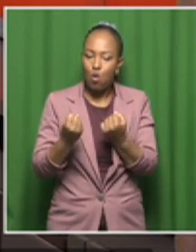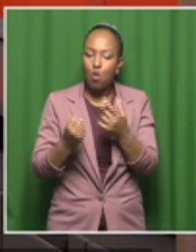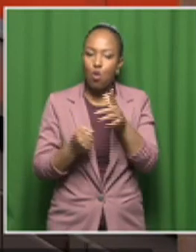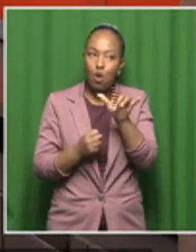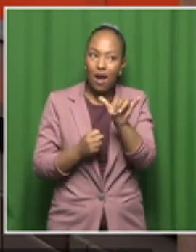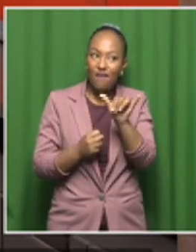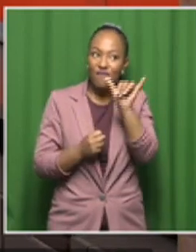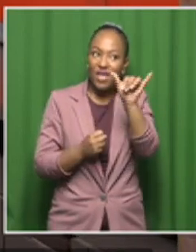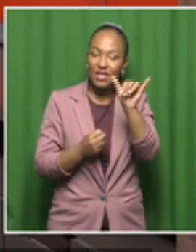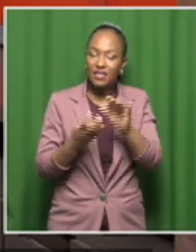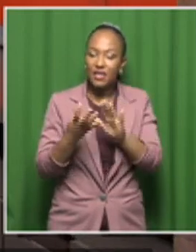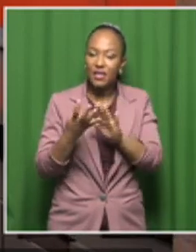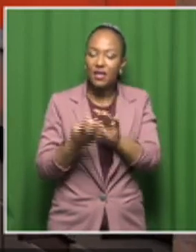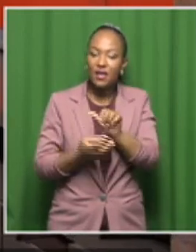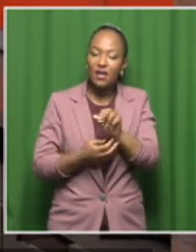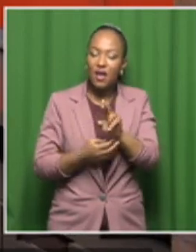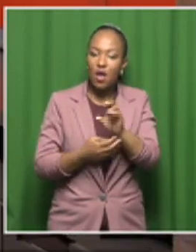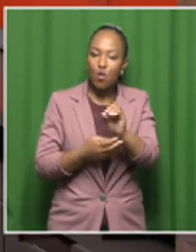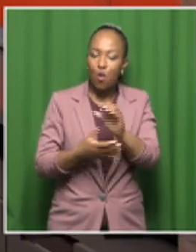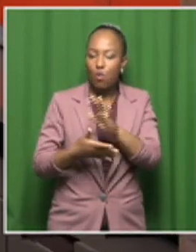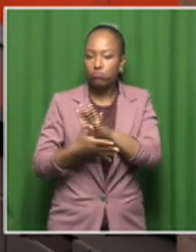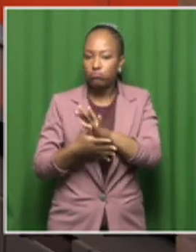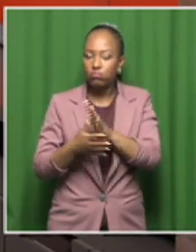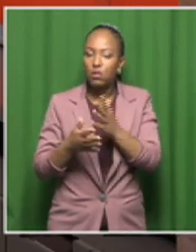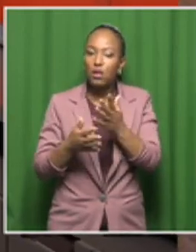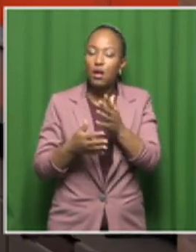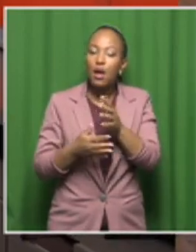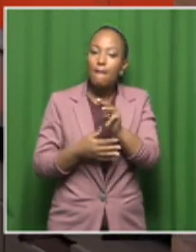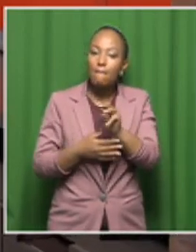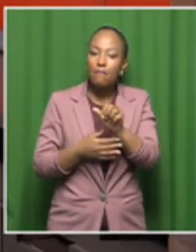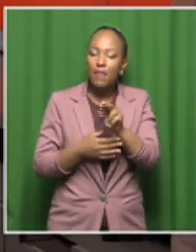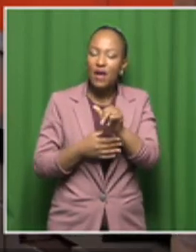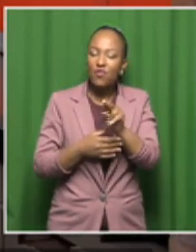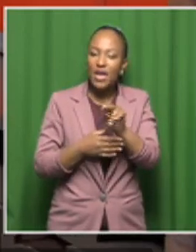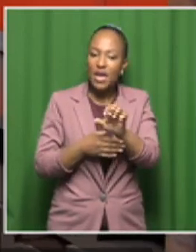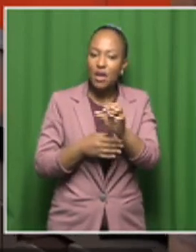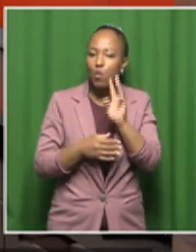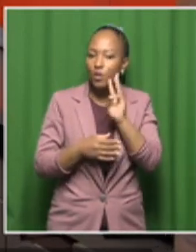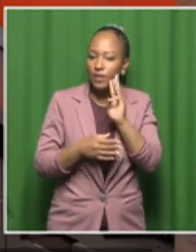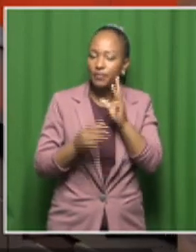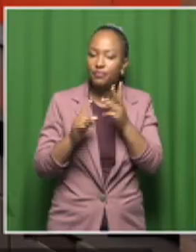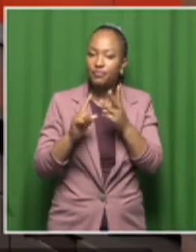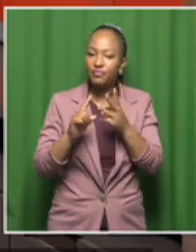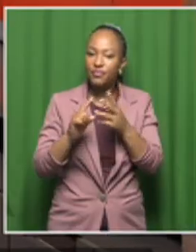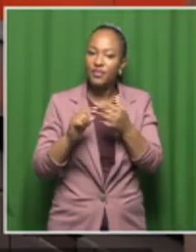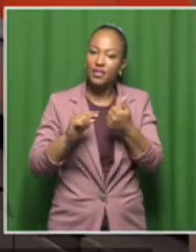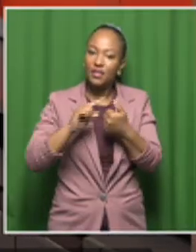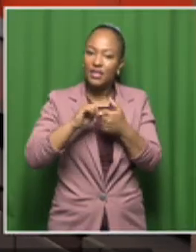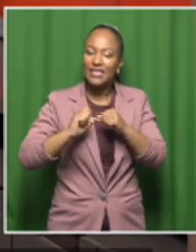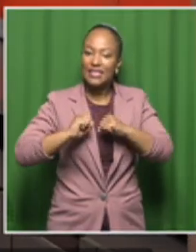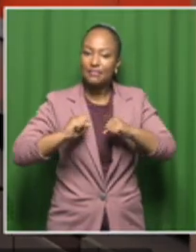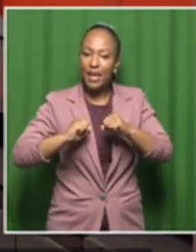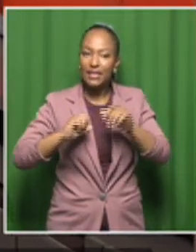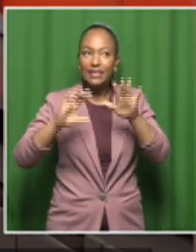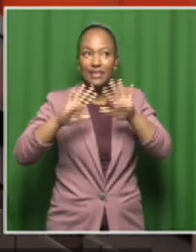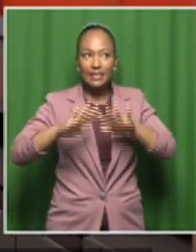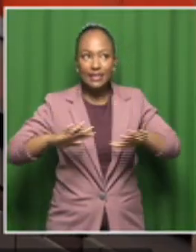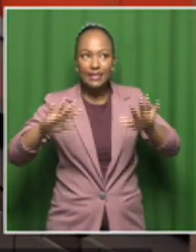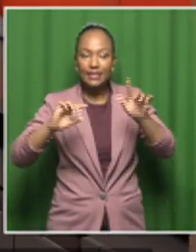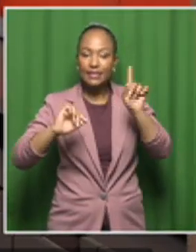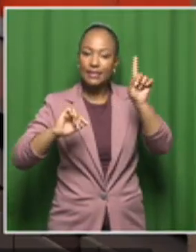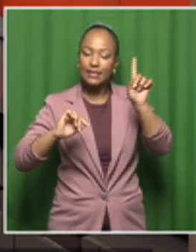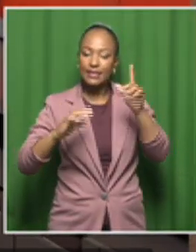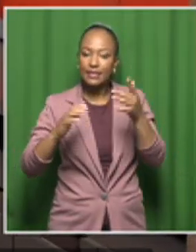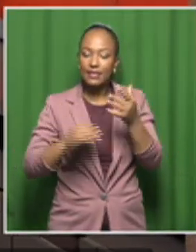aeronautical studies, marine studies, space studies and the square kilometre array. There's also the